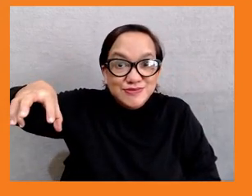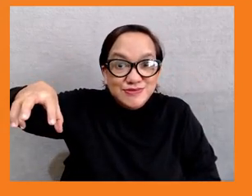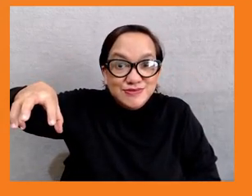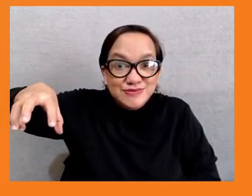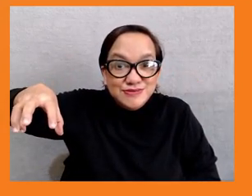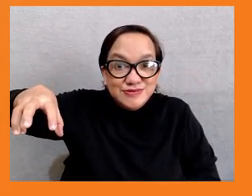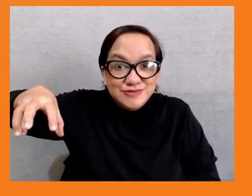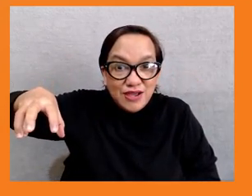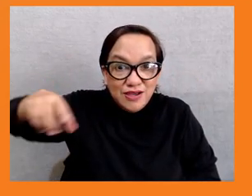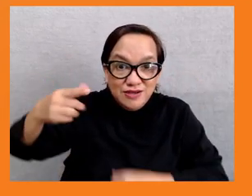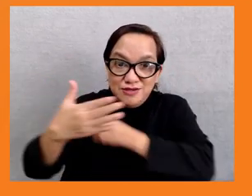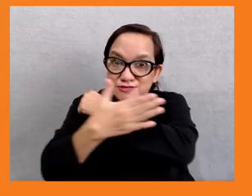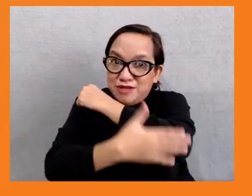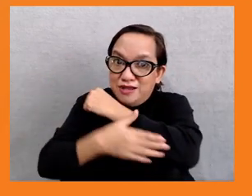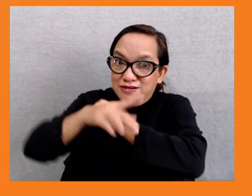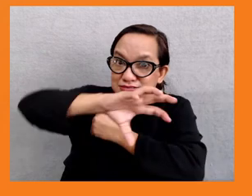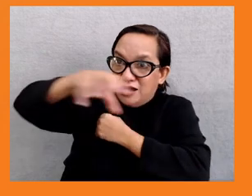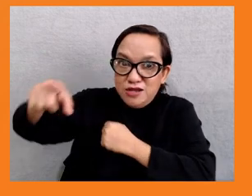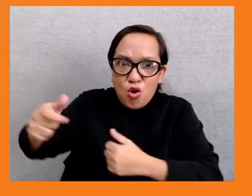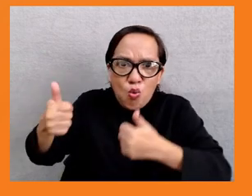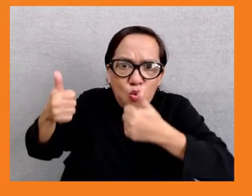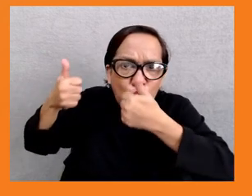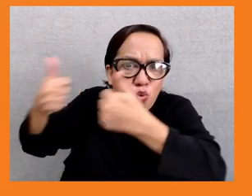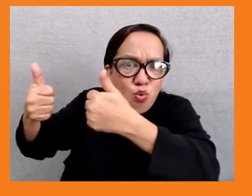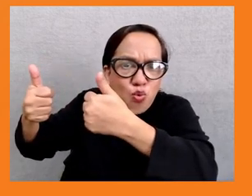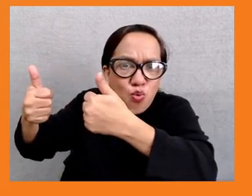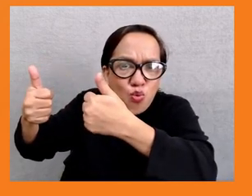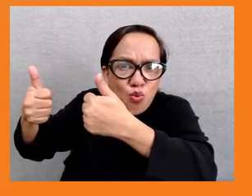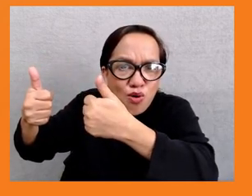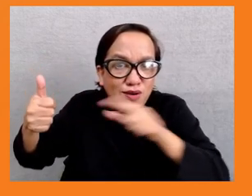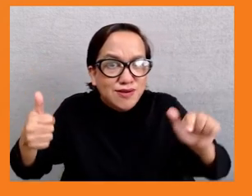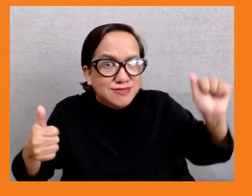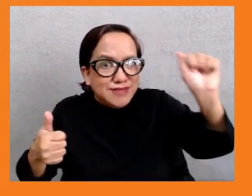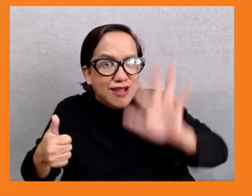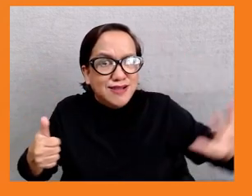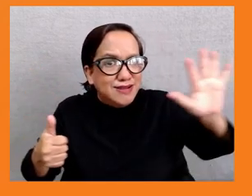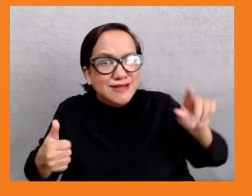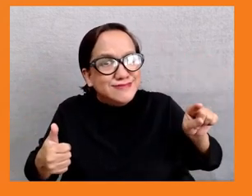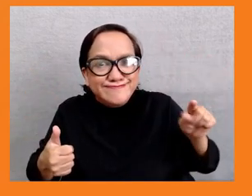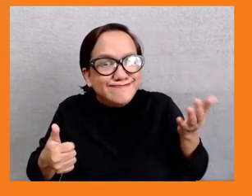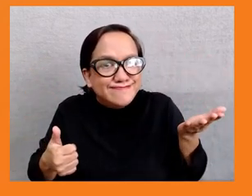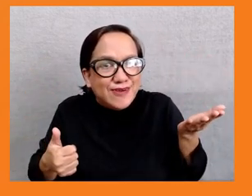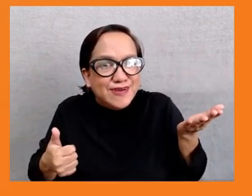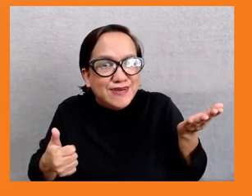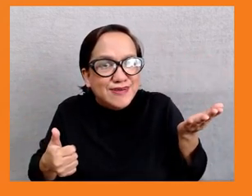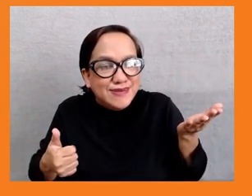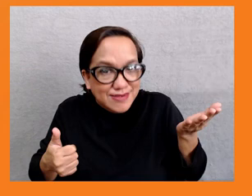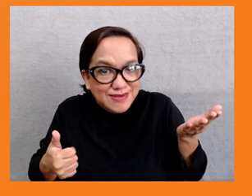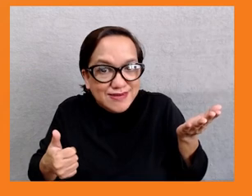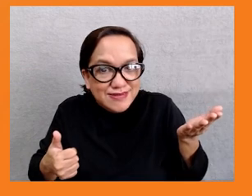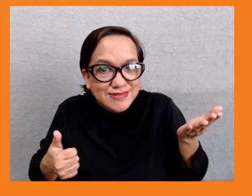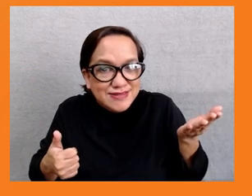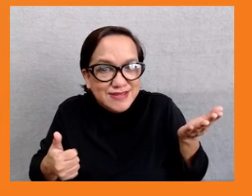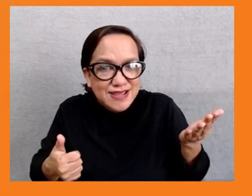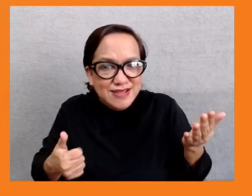than many Asian countries. Within Asia, South and Southeast Asia lag behind the other sub regions. But you can see that